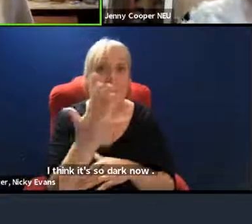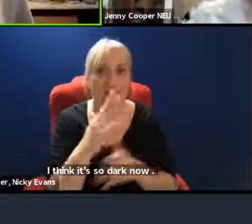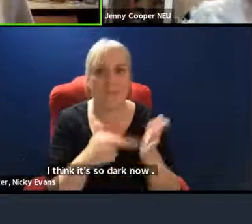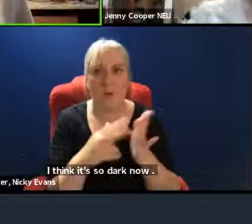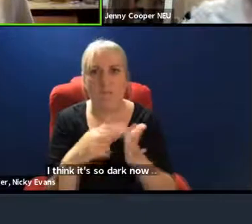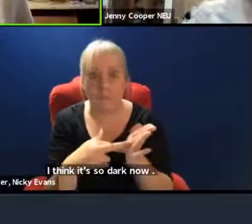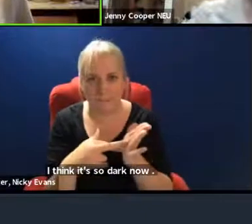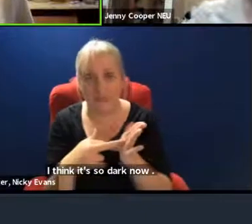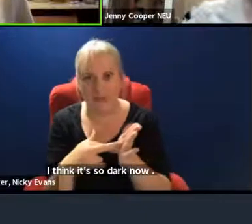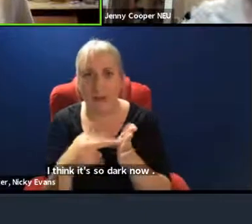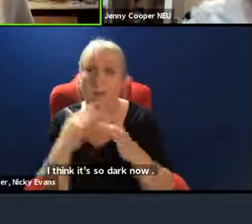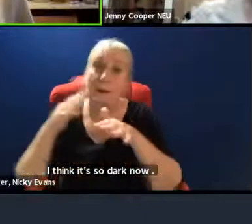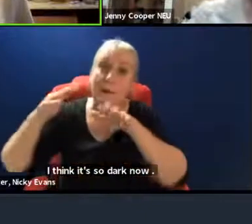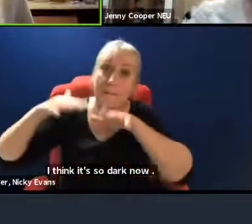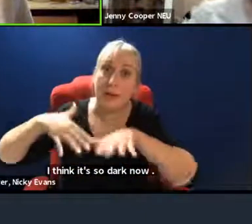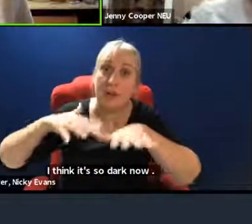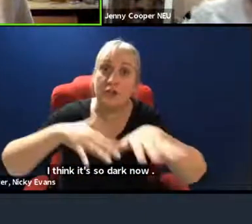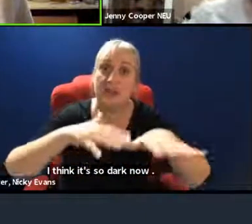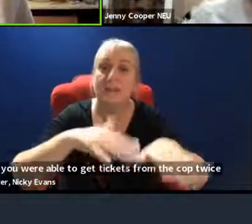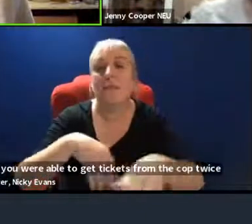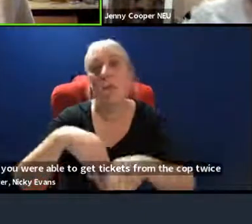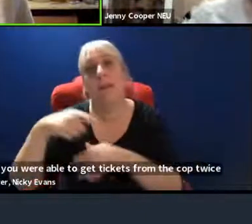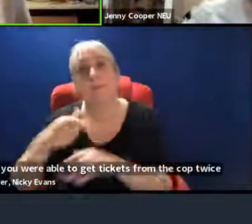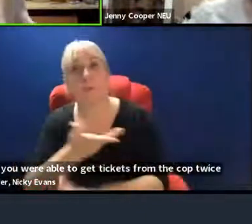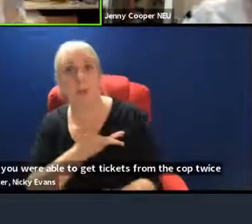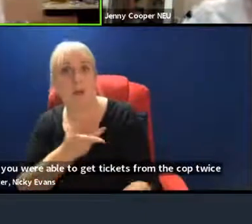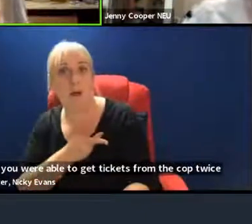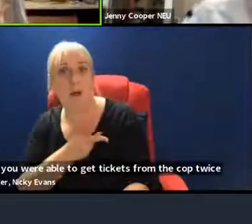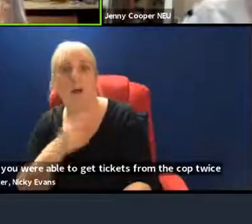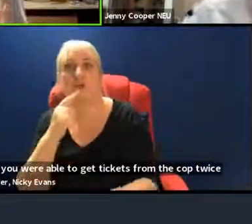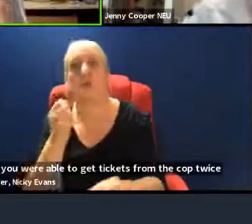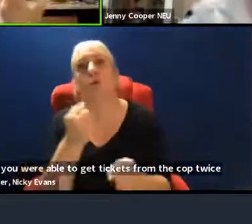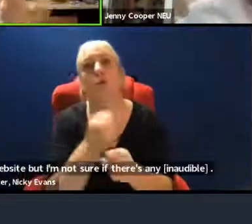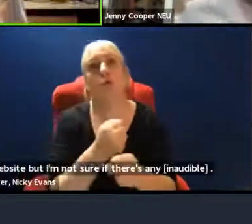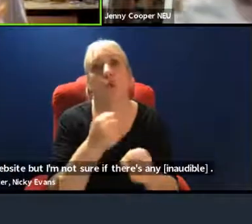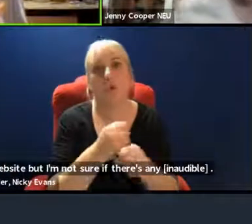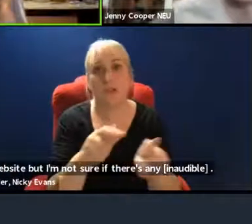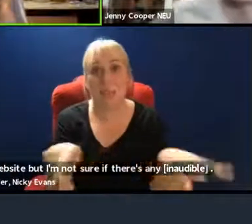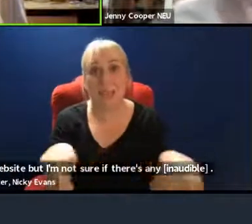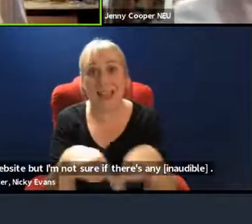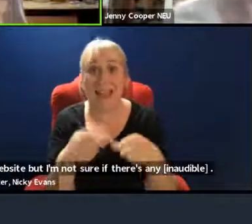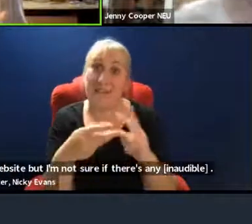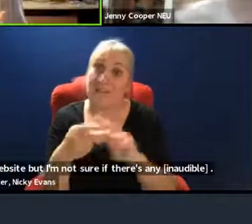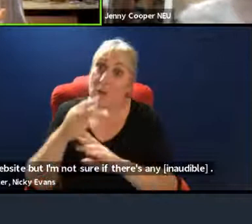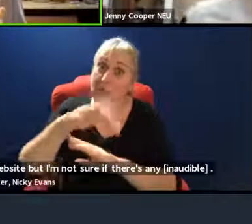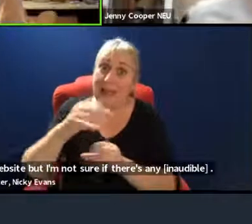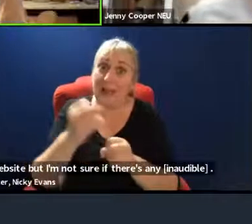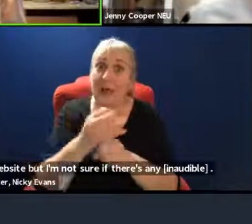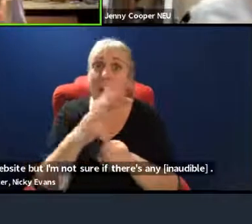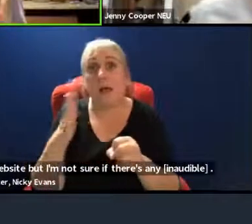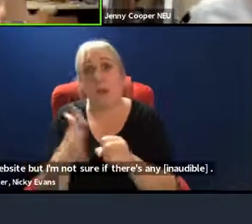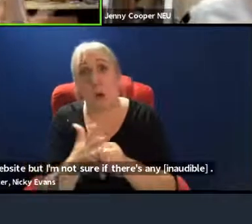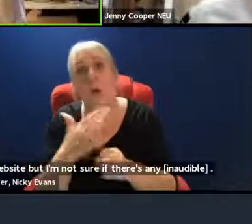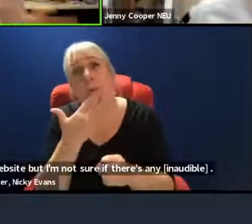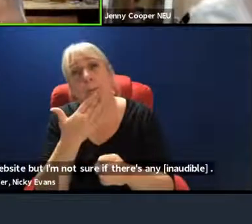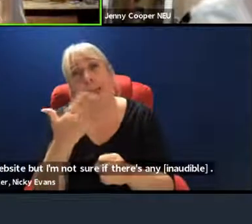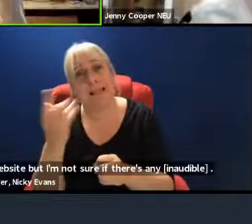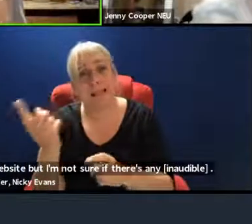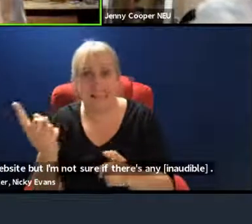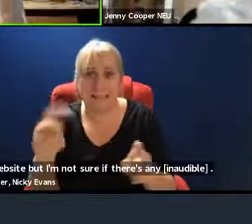marching from Calvin Grove Park to George Square at 11am. And if you're up in Glasgow, I would really, really encourage you to attend as well